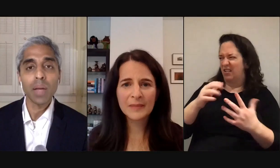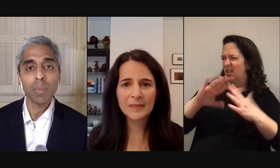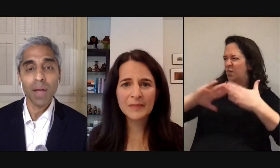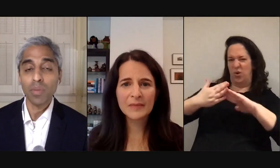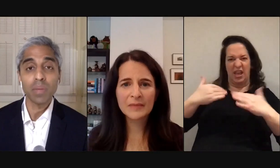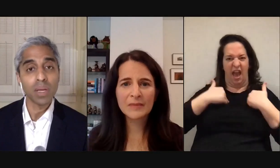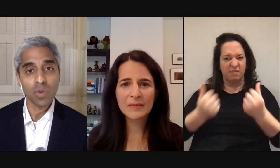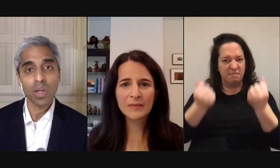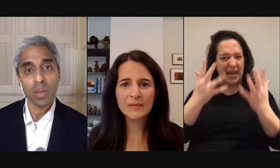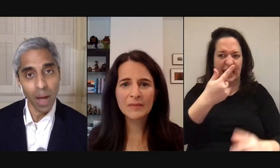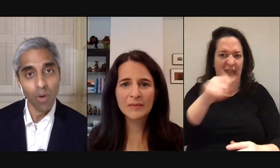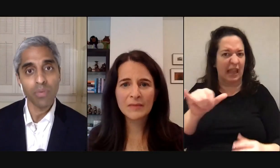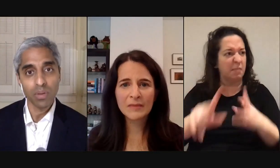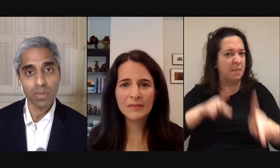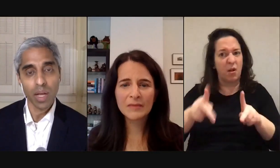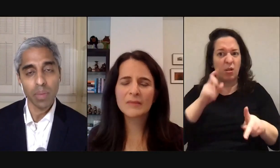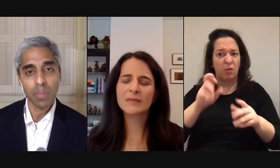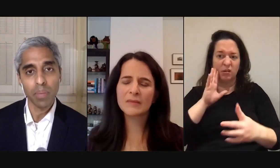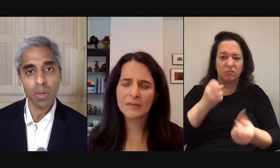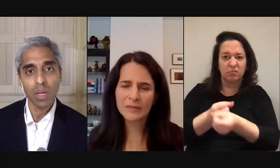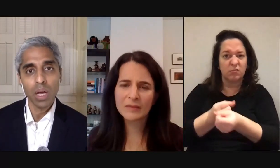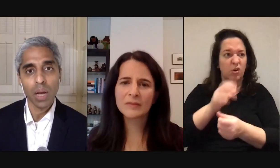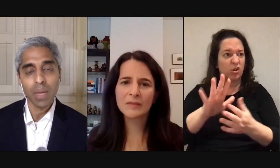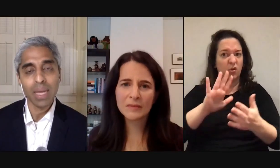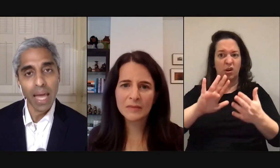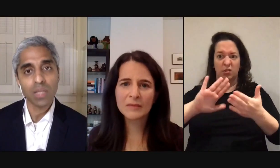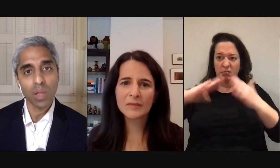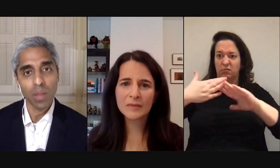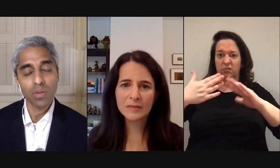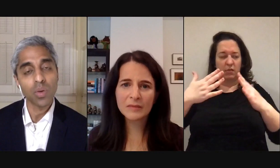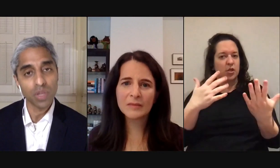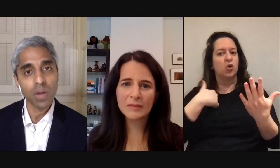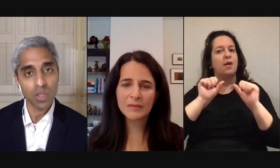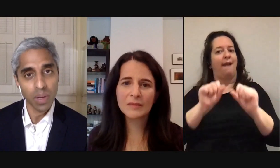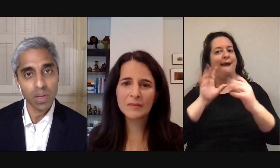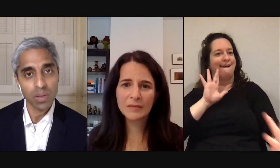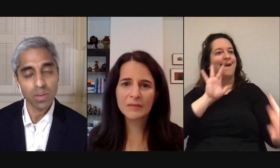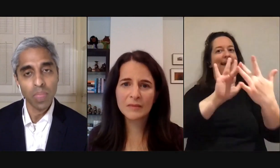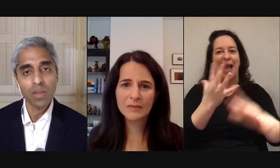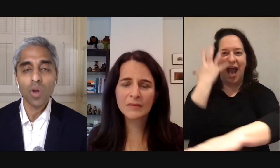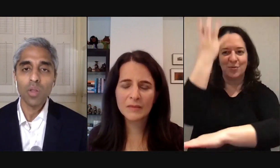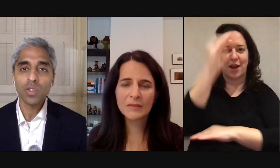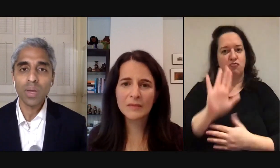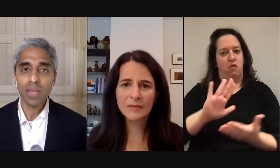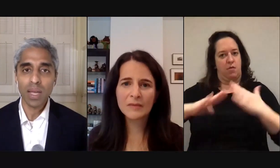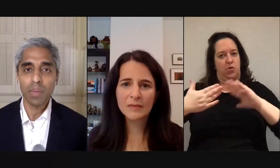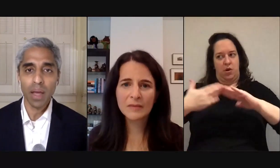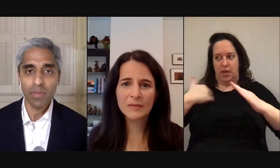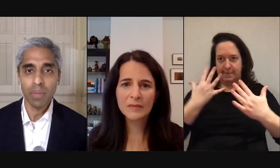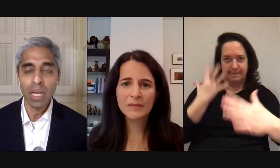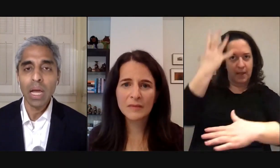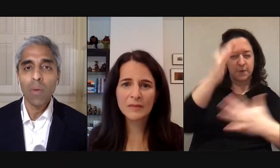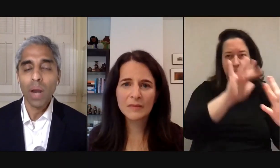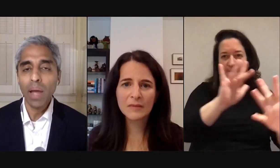online platforms can be extraordinarily powerful to helping people um connect with others who have shared experiences so in all those ways tech